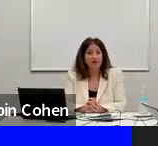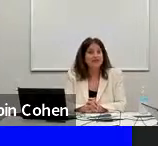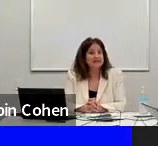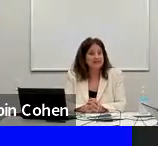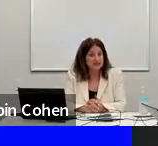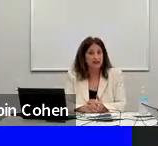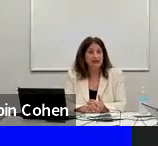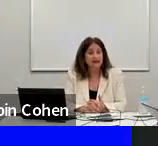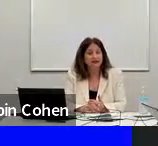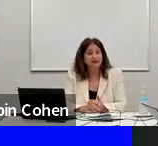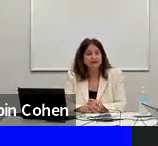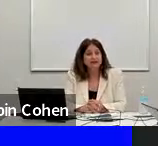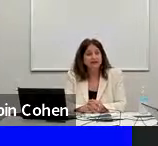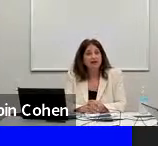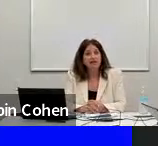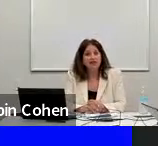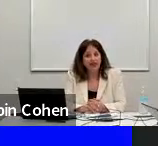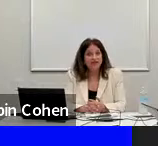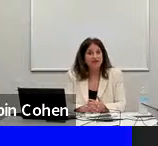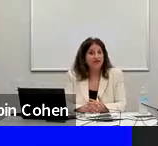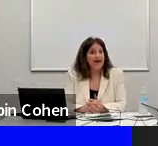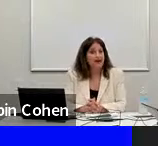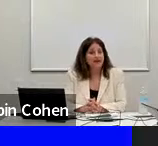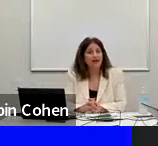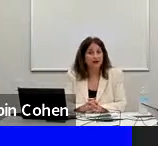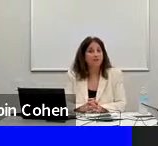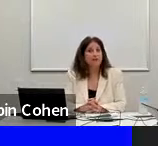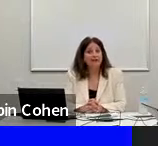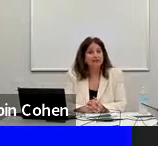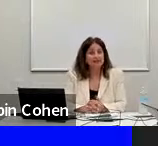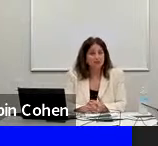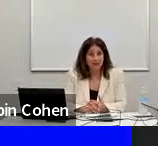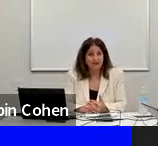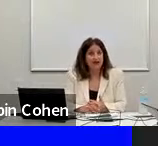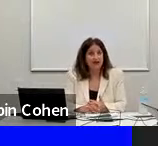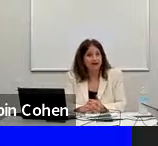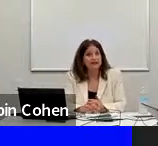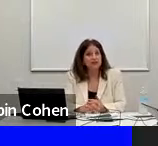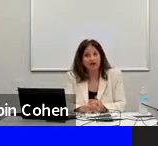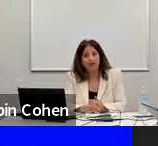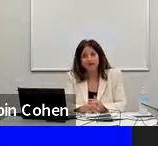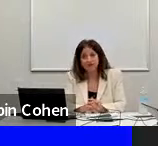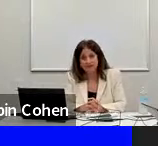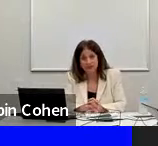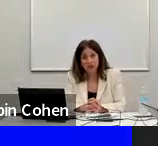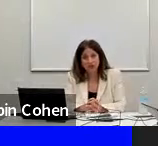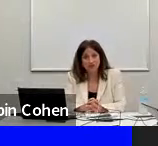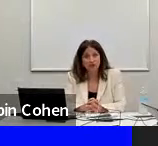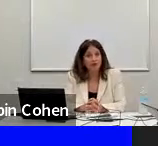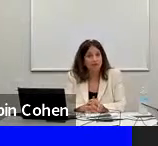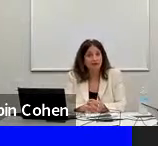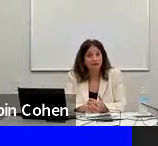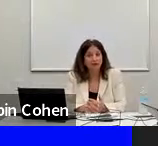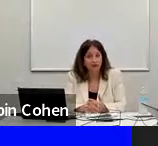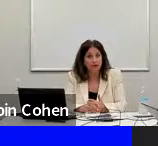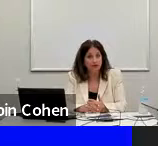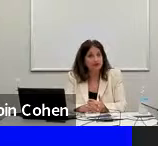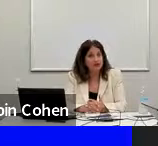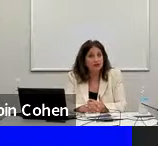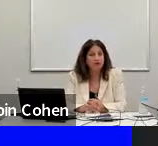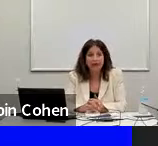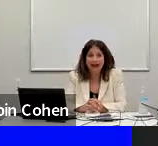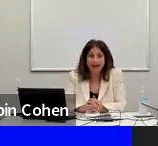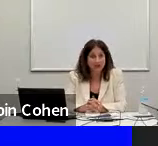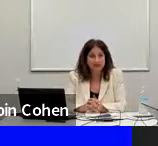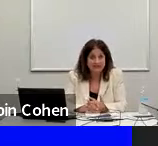they found that companies with the highest representation of women on